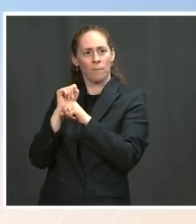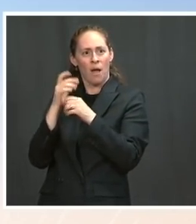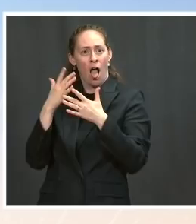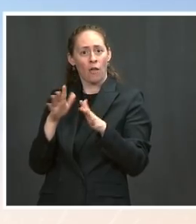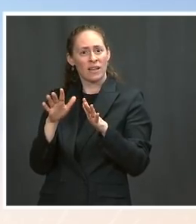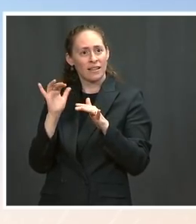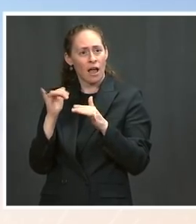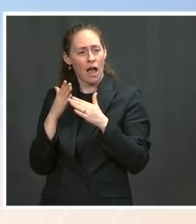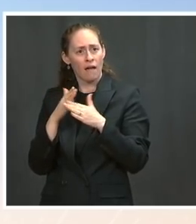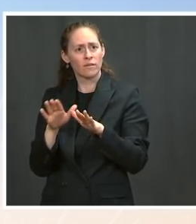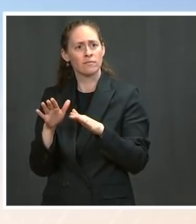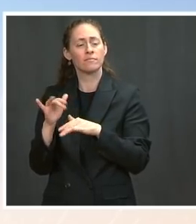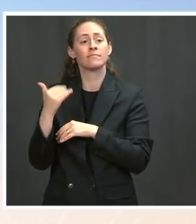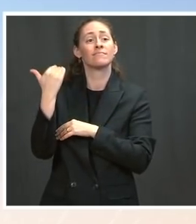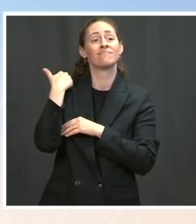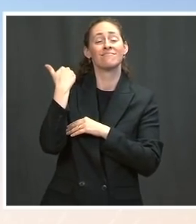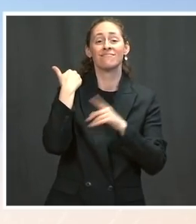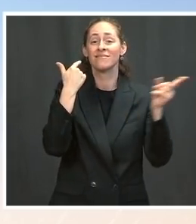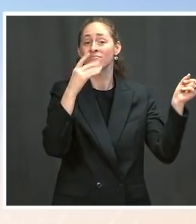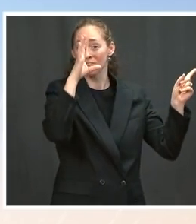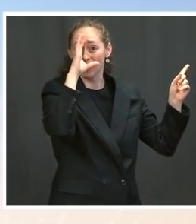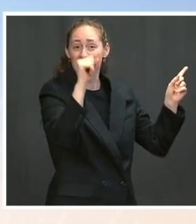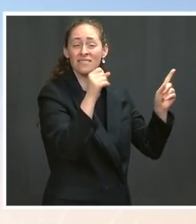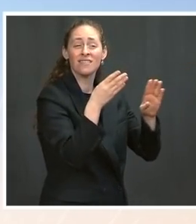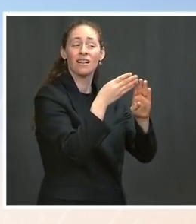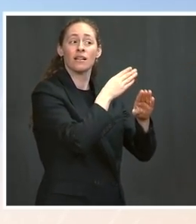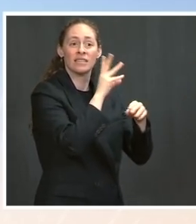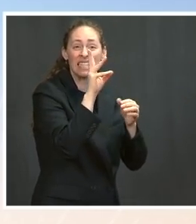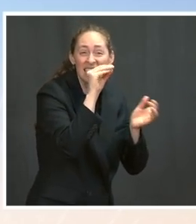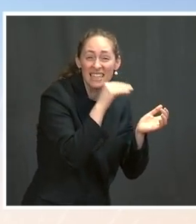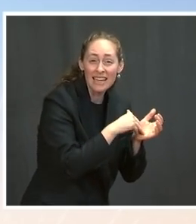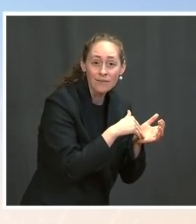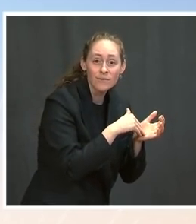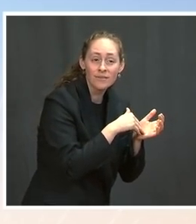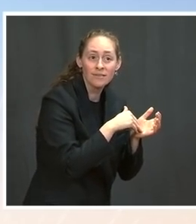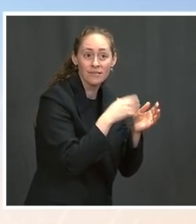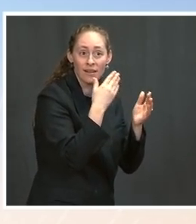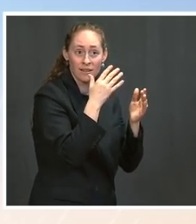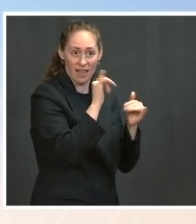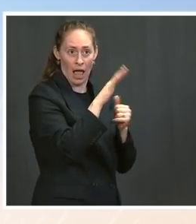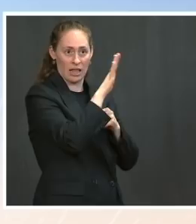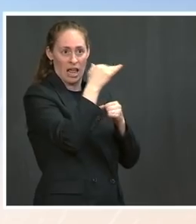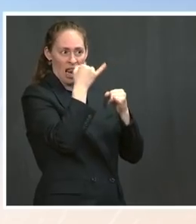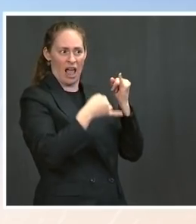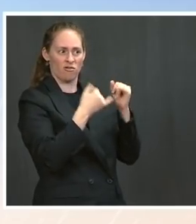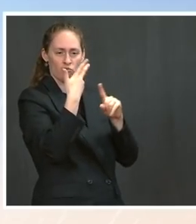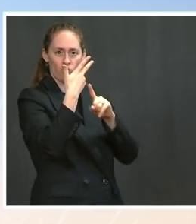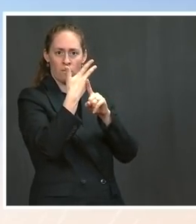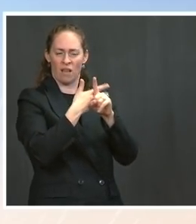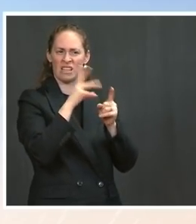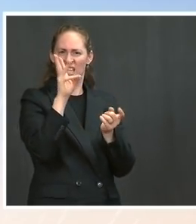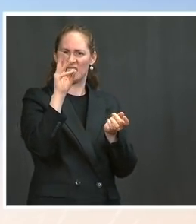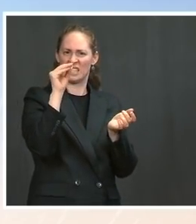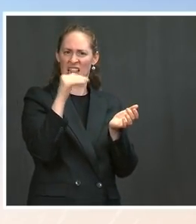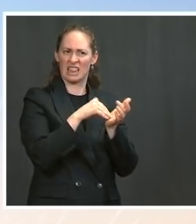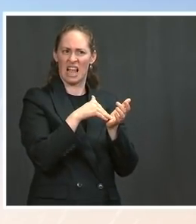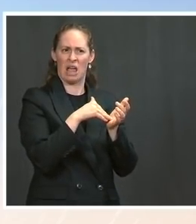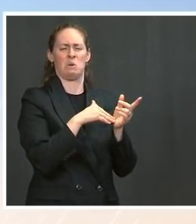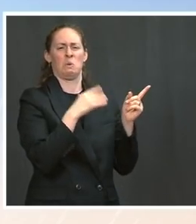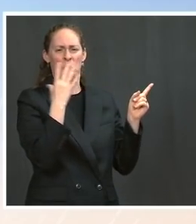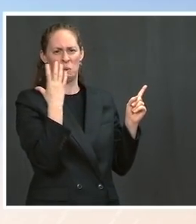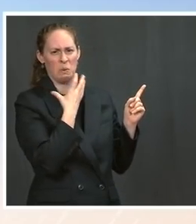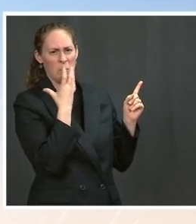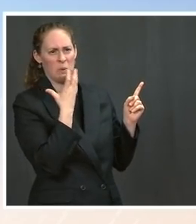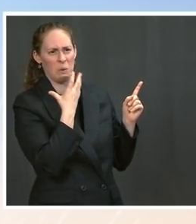60,000 jobs a month during the final three months of President Trump's administration. And there's no question, by data, by economic